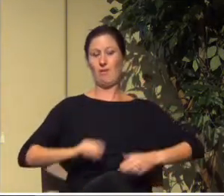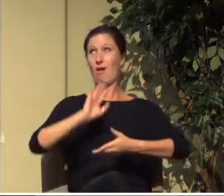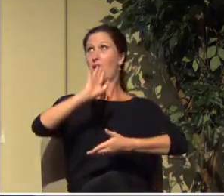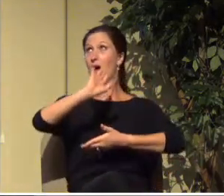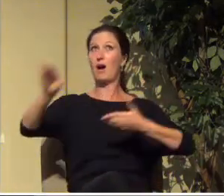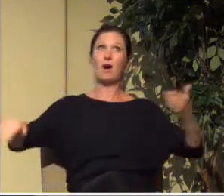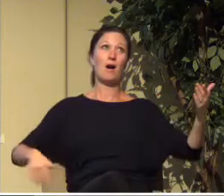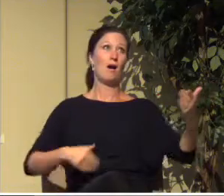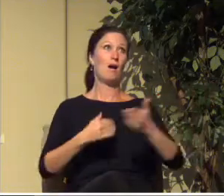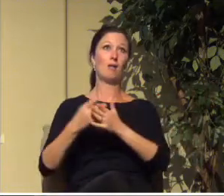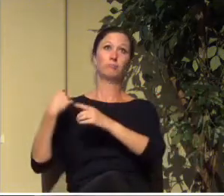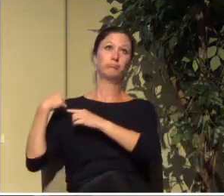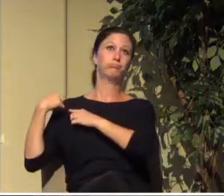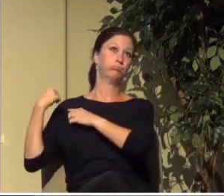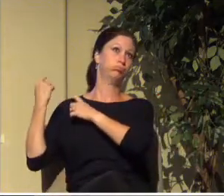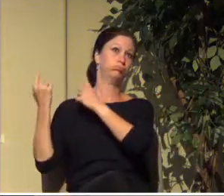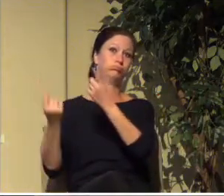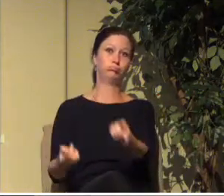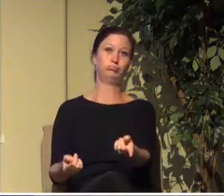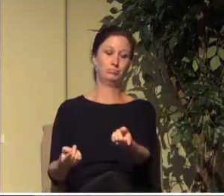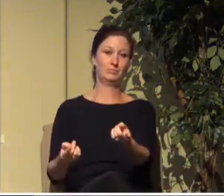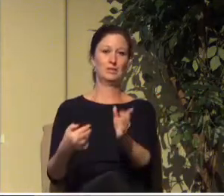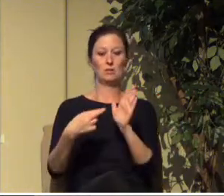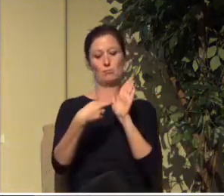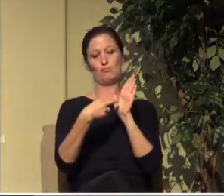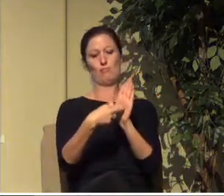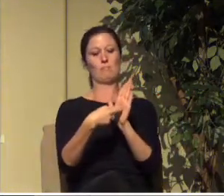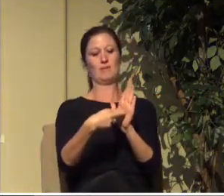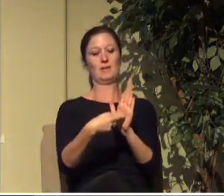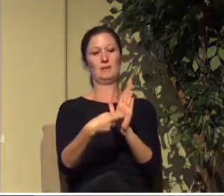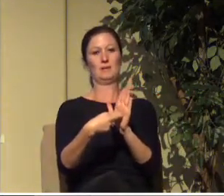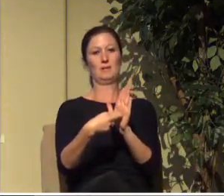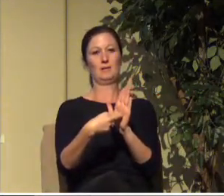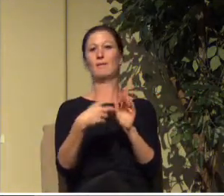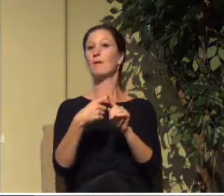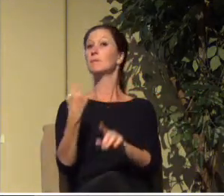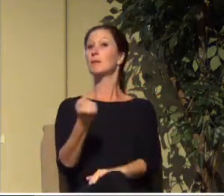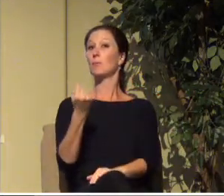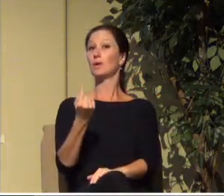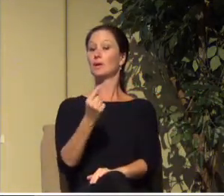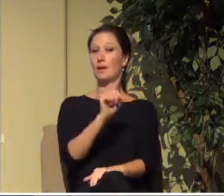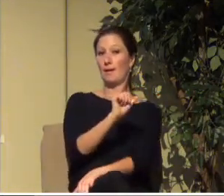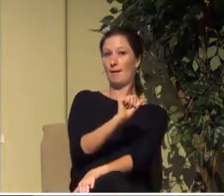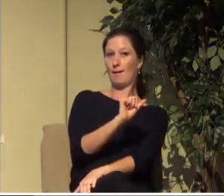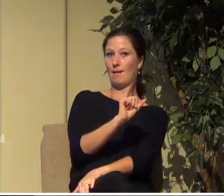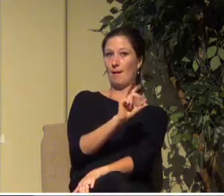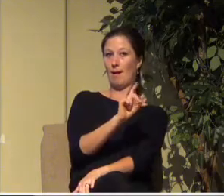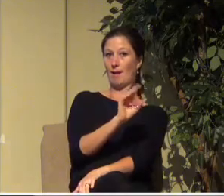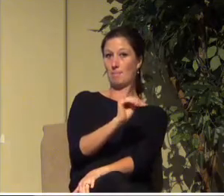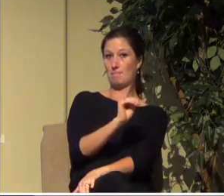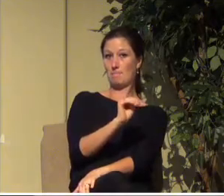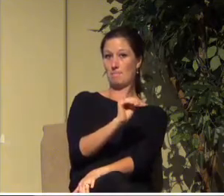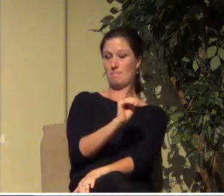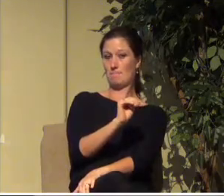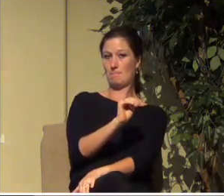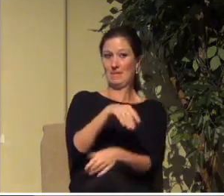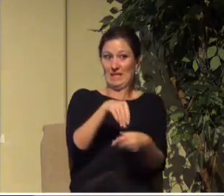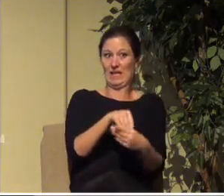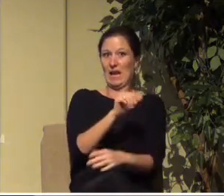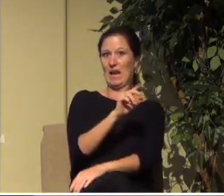throughout history are represented by someone. Either Adam, we are in Adam, and therefore